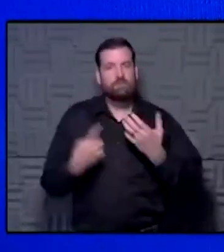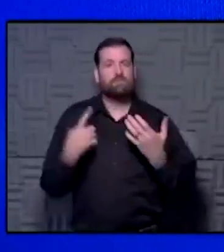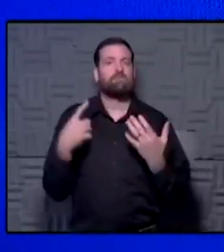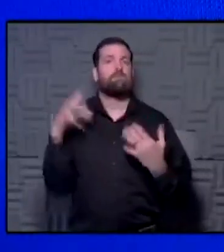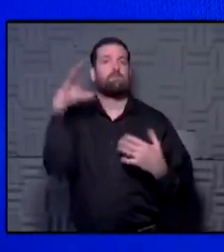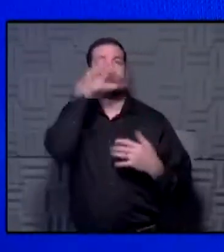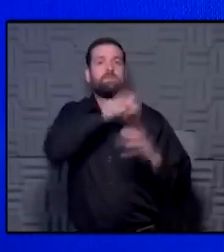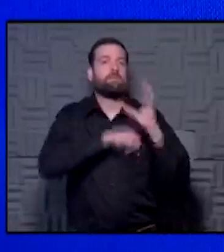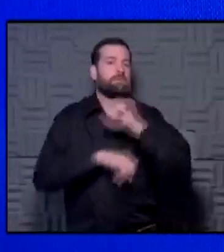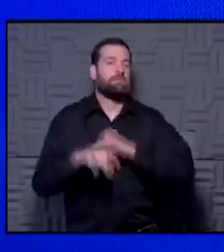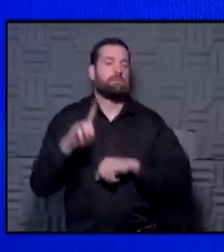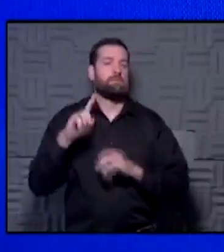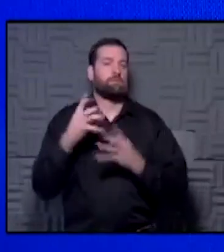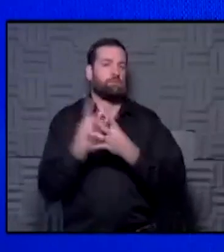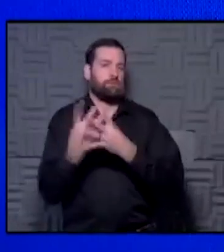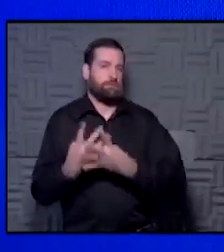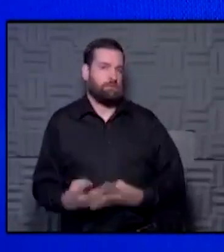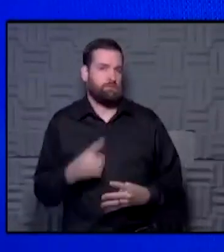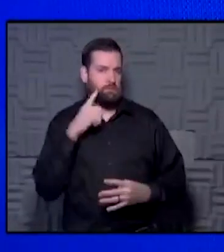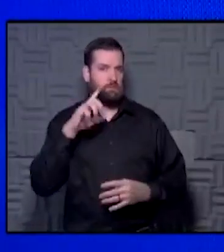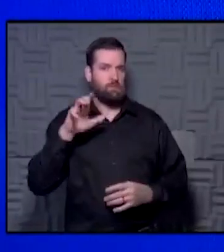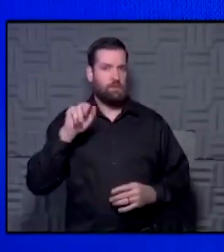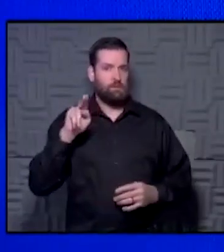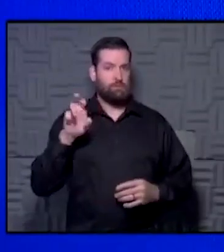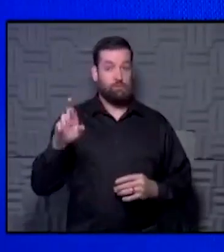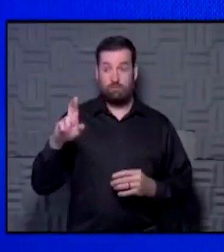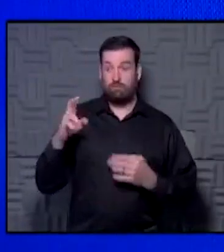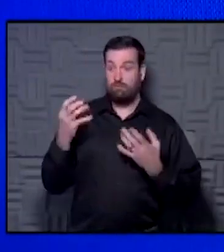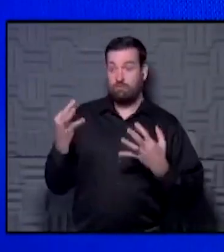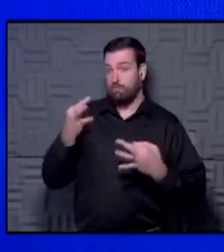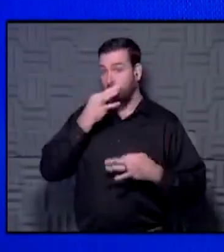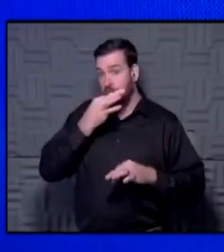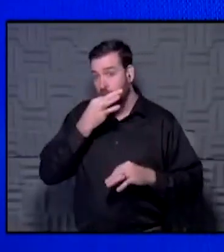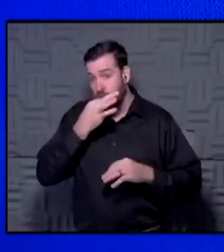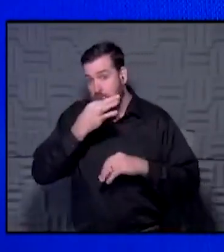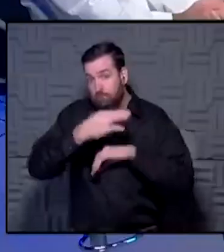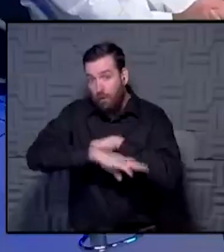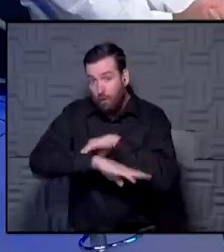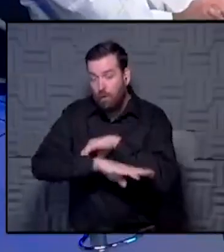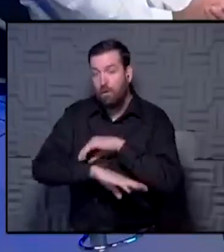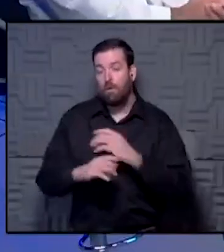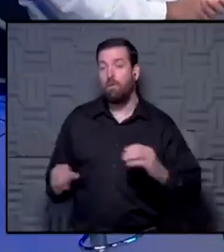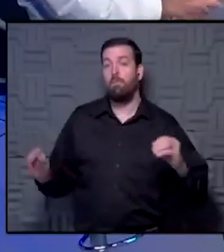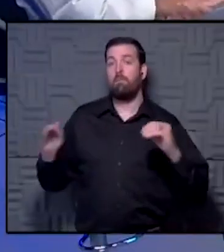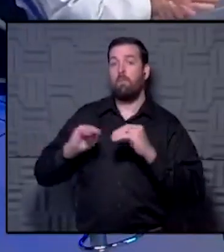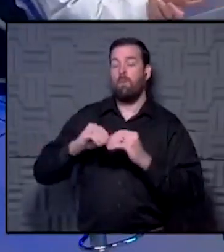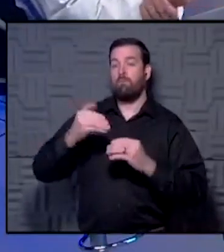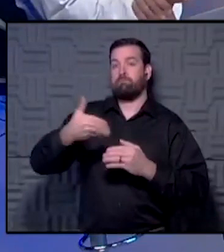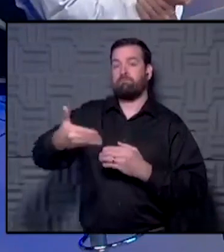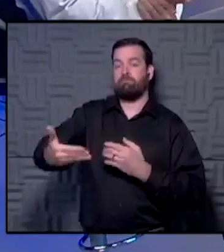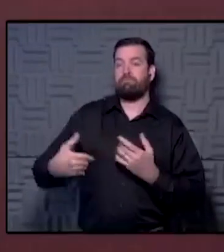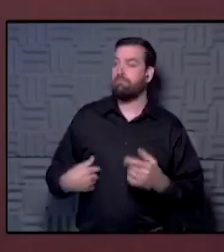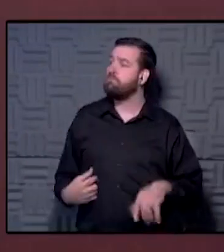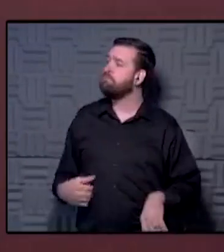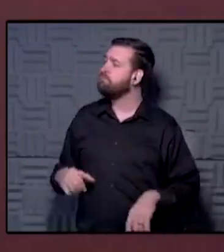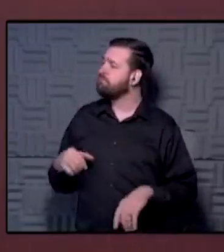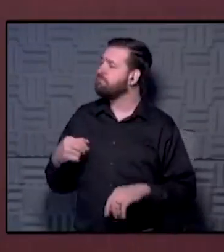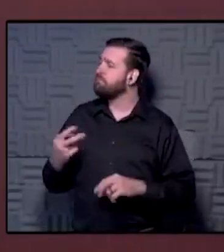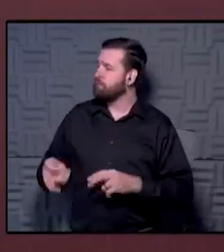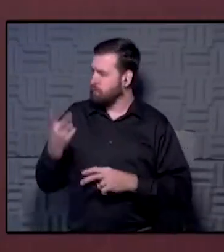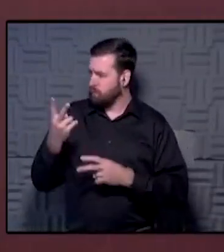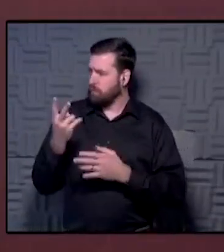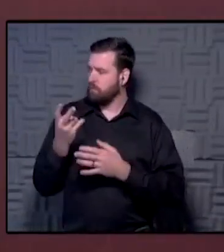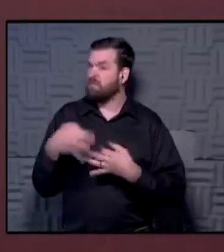fear? And especially as we go into the fall with an expected perhaps surge in more cases. Yeah. I think this is really important. think there's really two